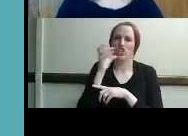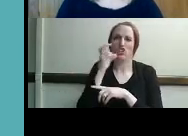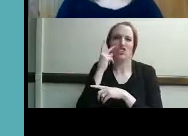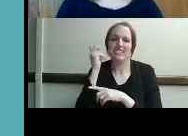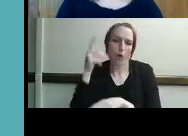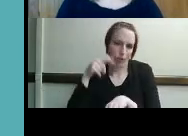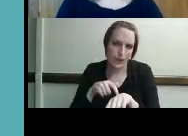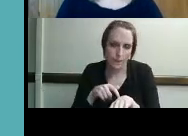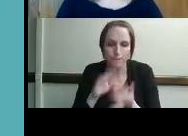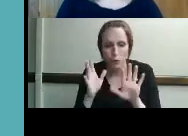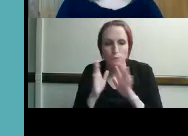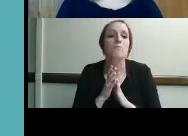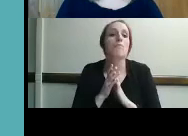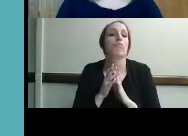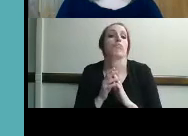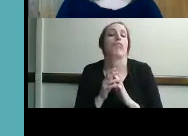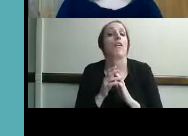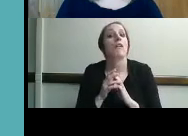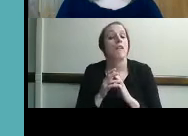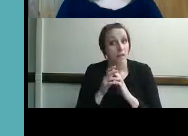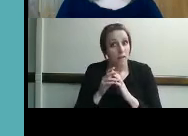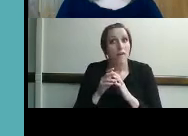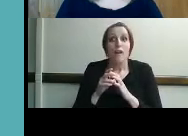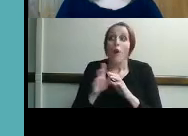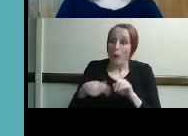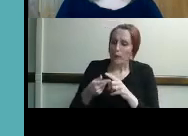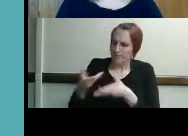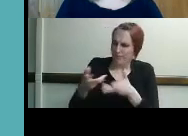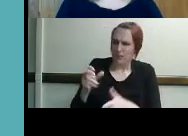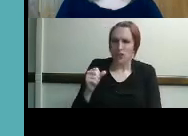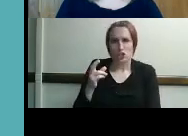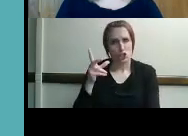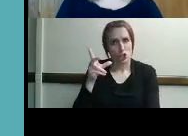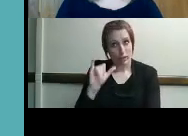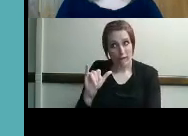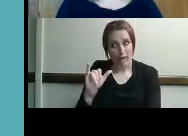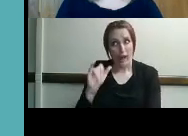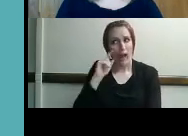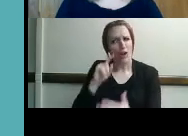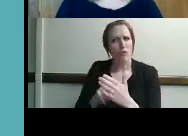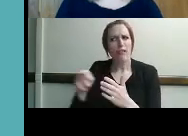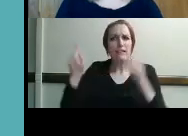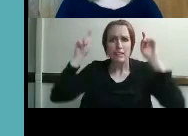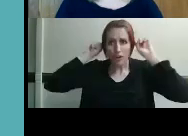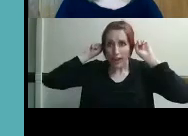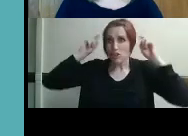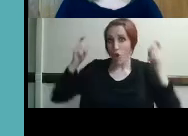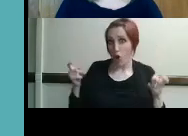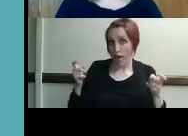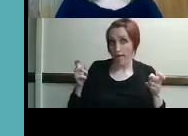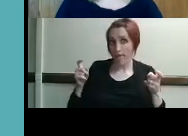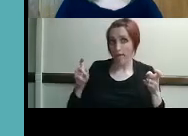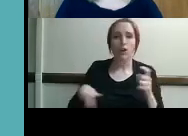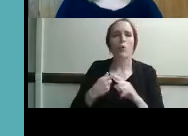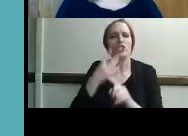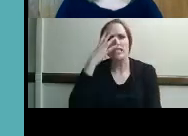did i learned that shirley only takes off her hearing aids while she sleeps so a bed shaker that